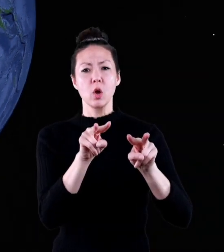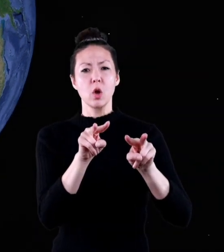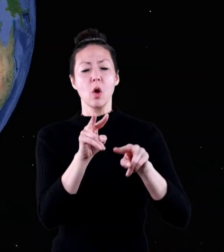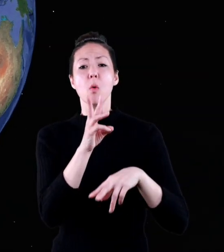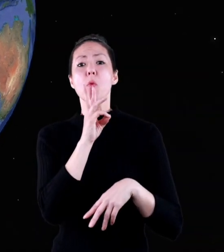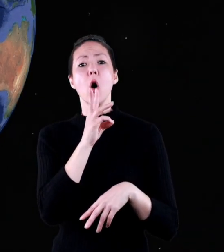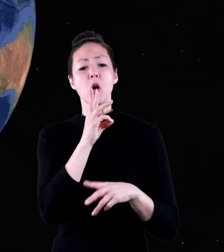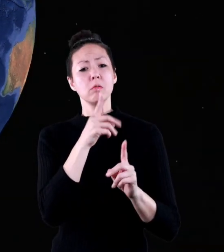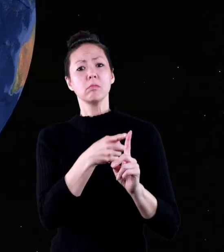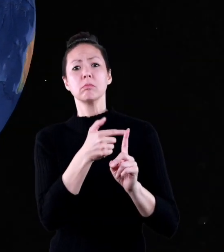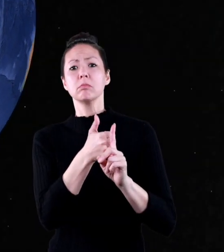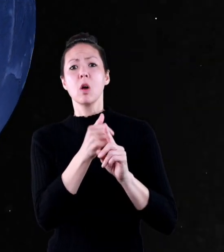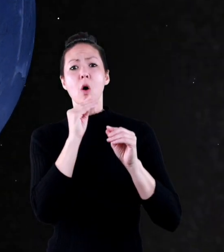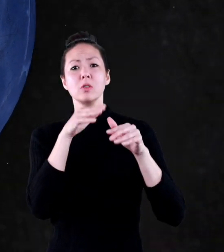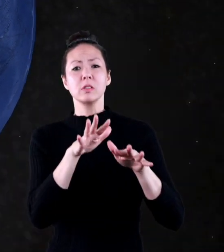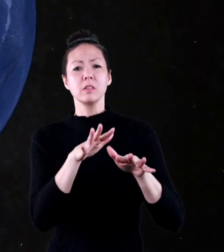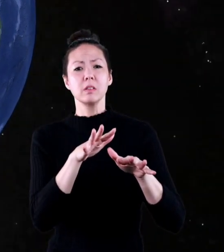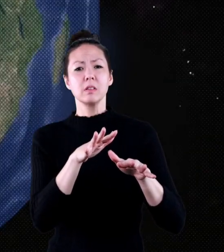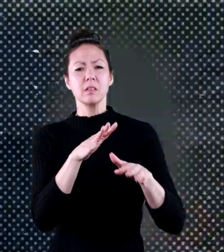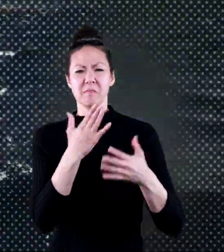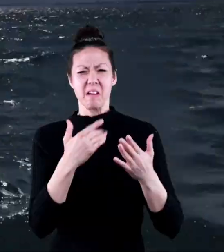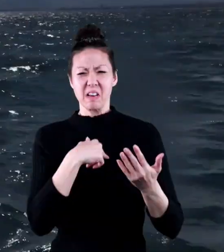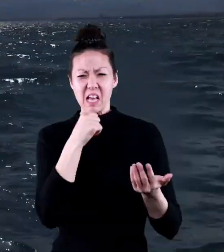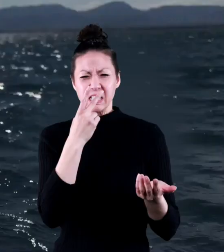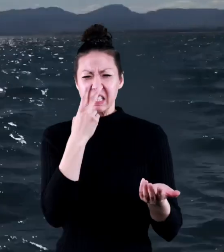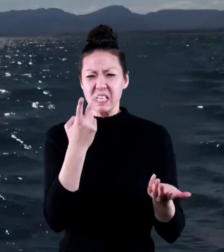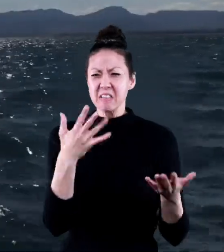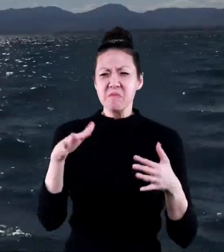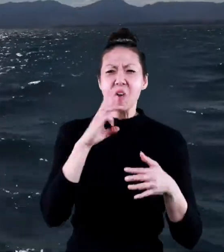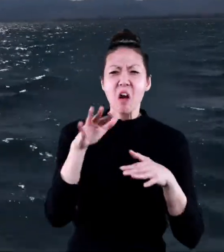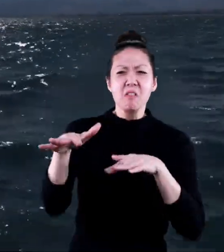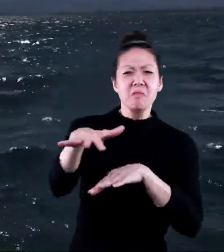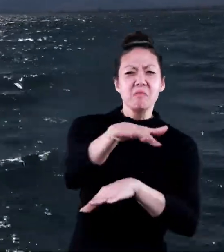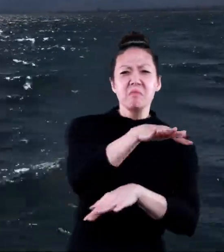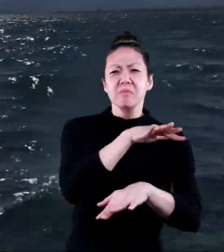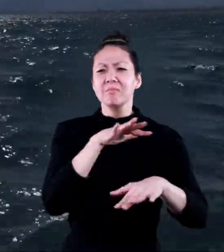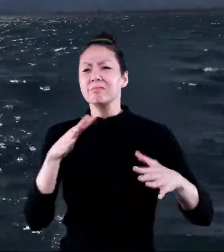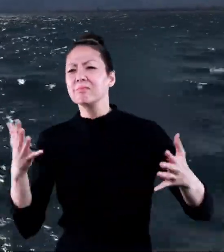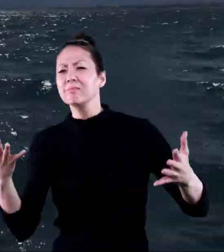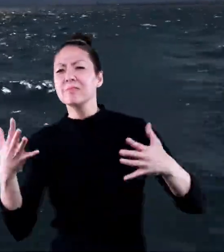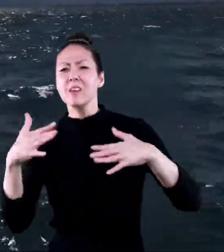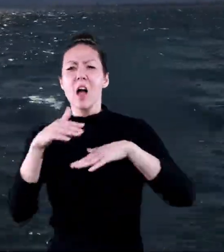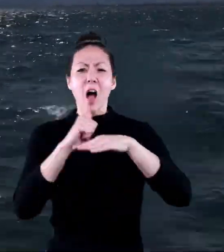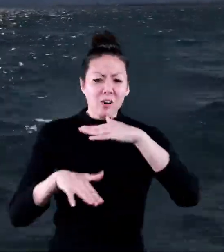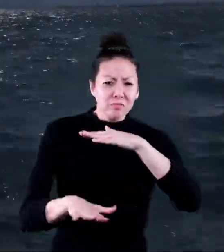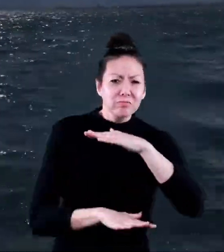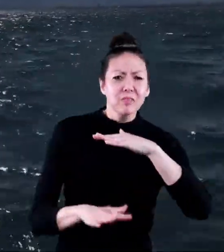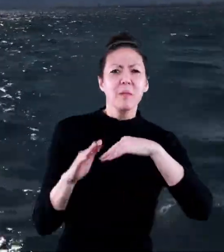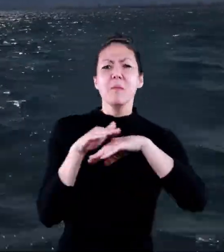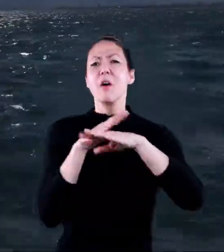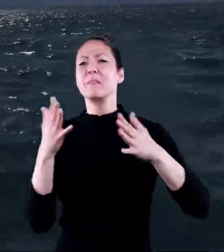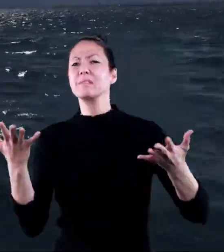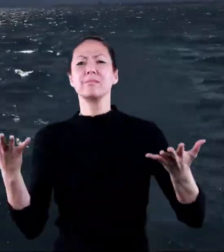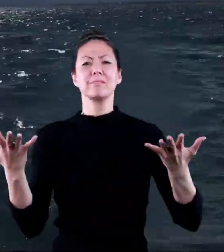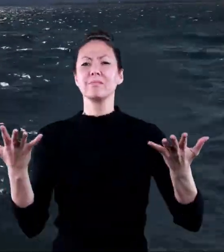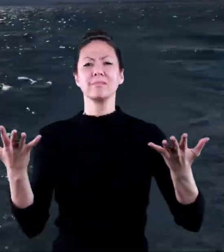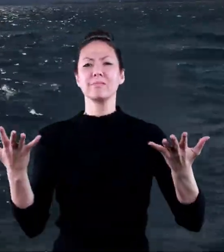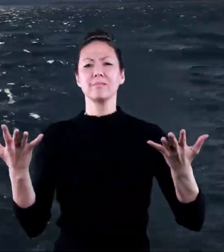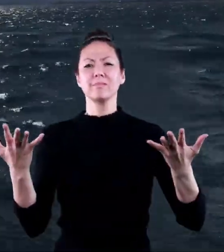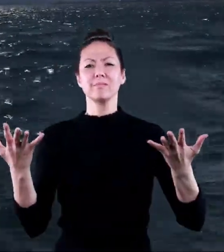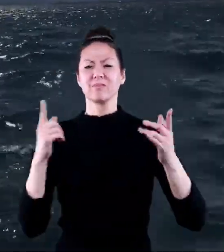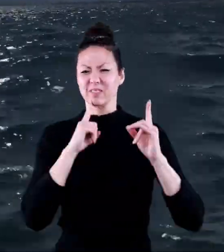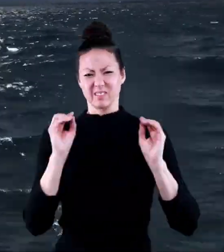you look out over these waters of the ocean, you may think, I can't see anything over the water, and I can't see under the surface.